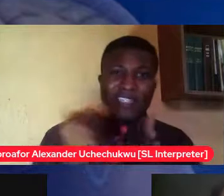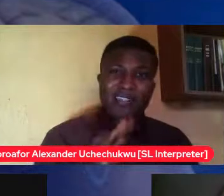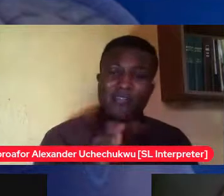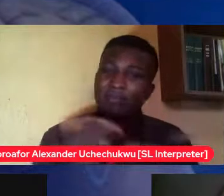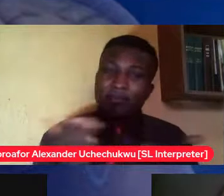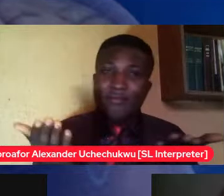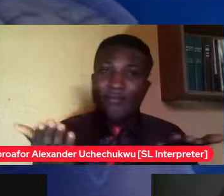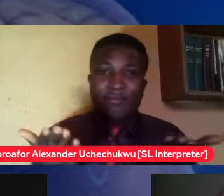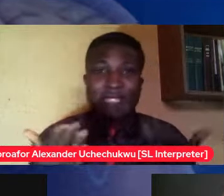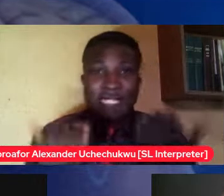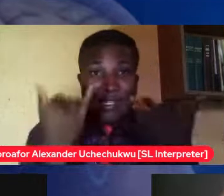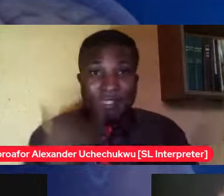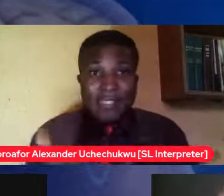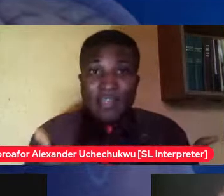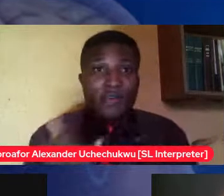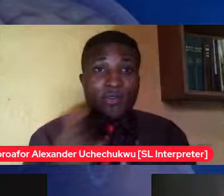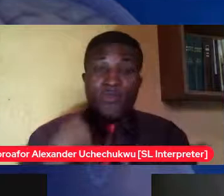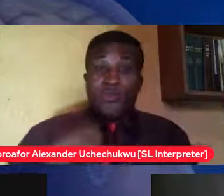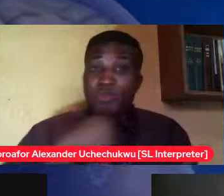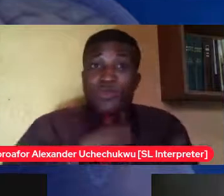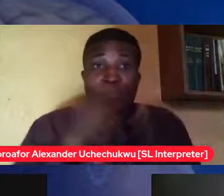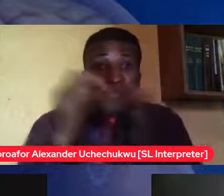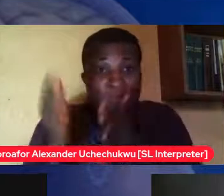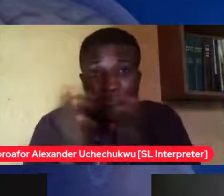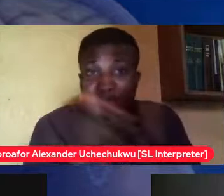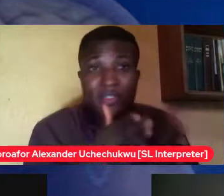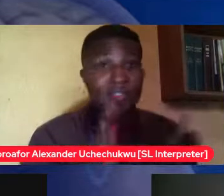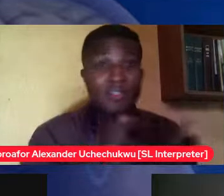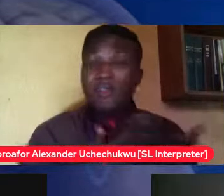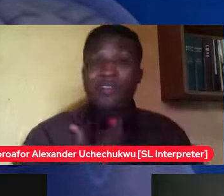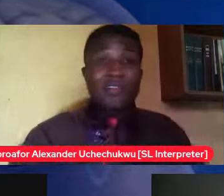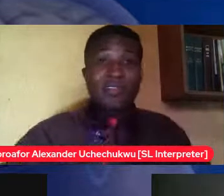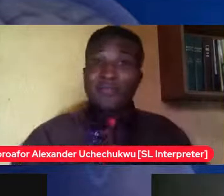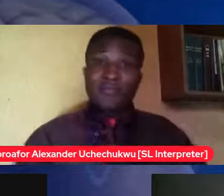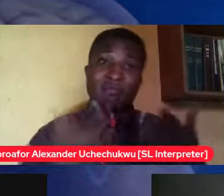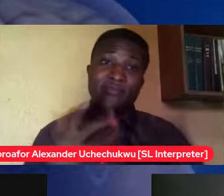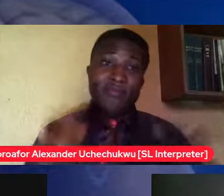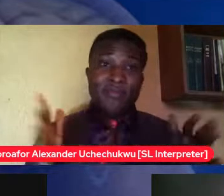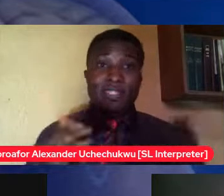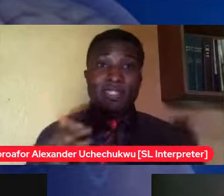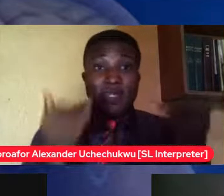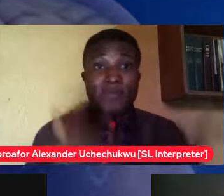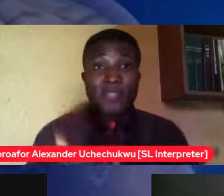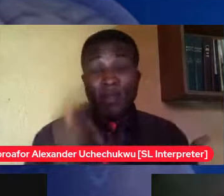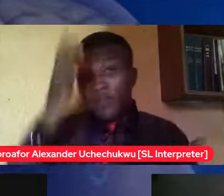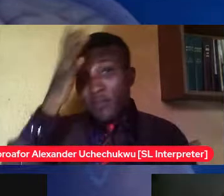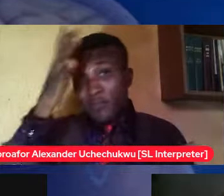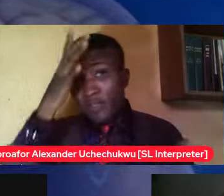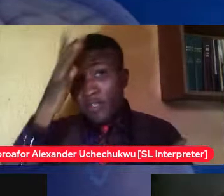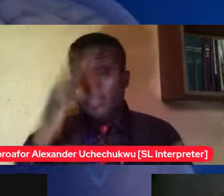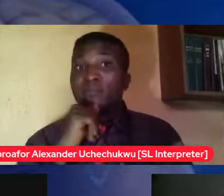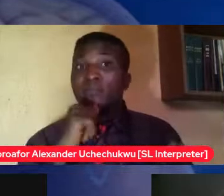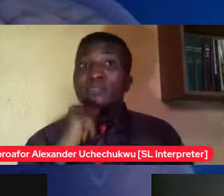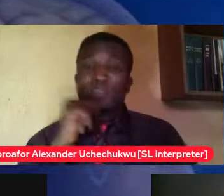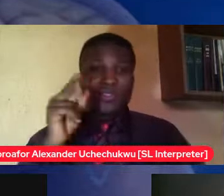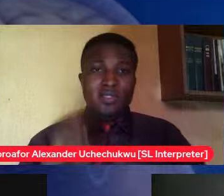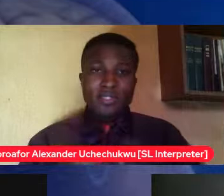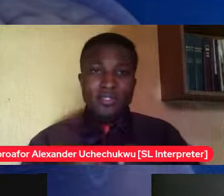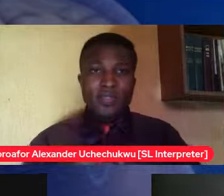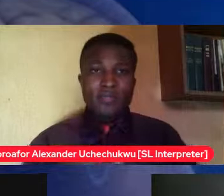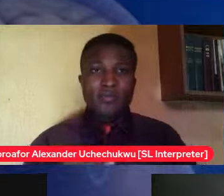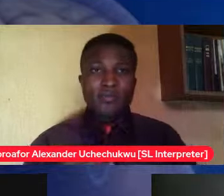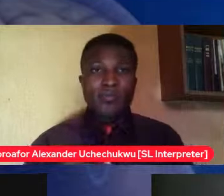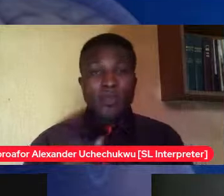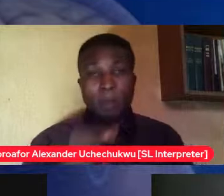inside the bed that we laid at this point my father is not in this he's not sitting down saying because you see a lot of the times let's be let's be honest